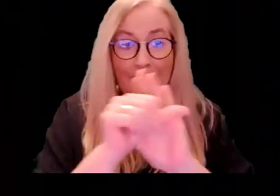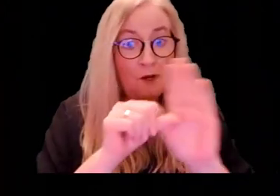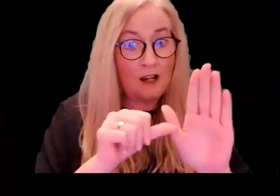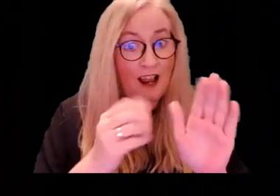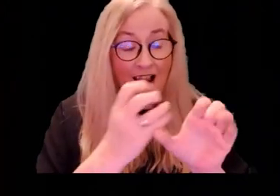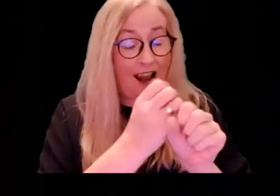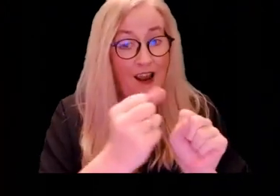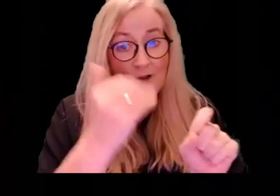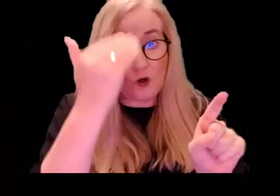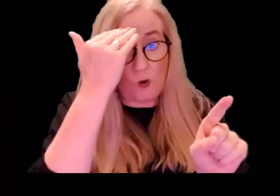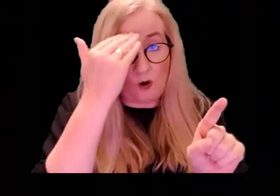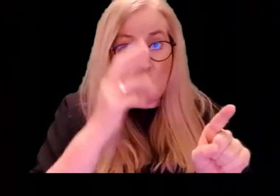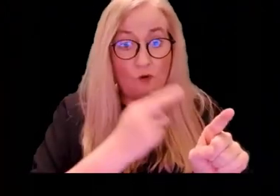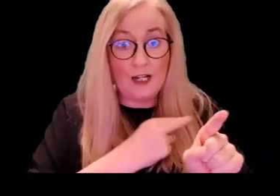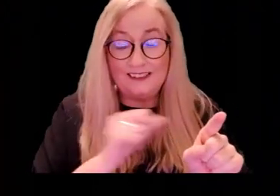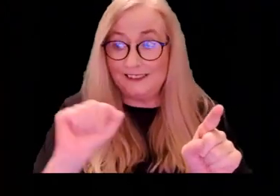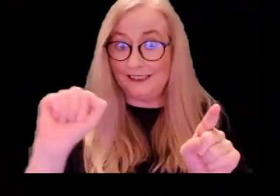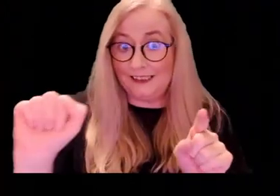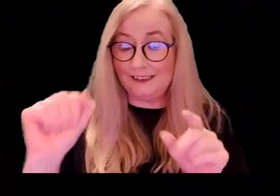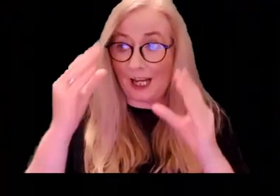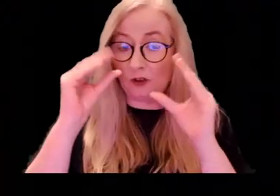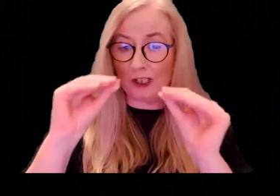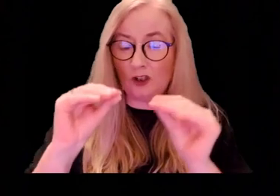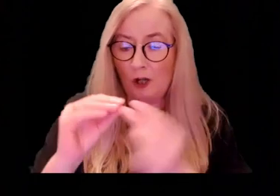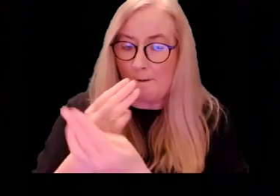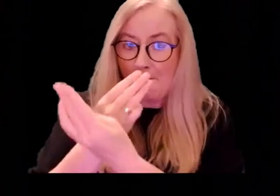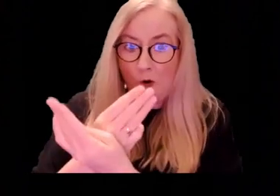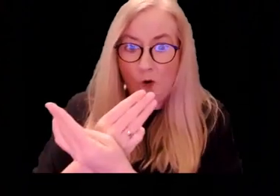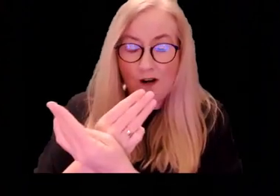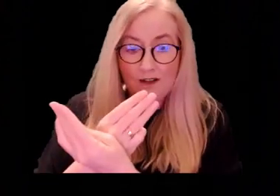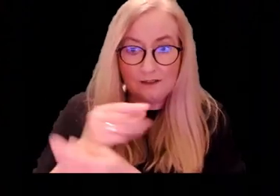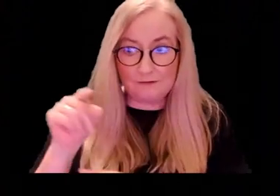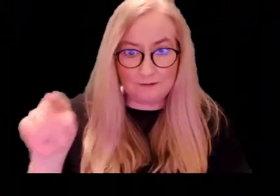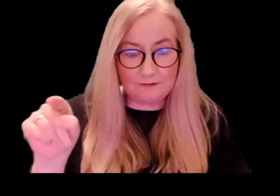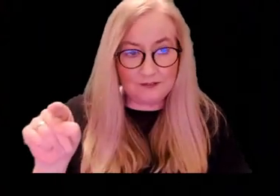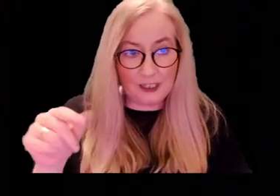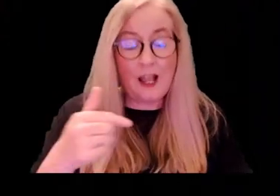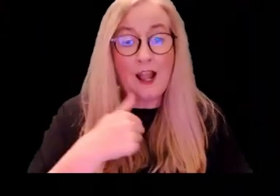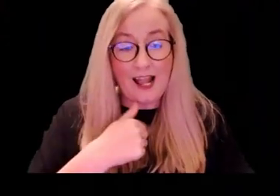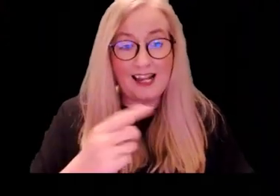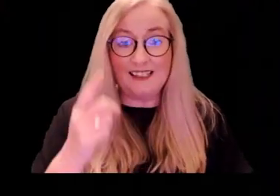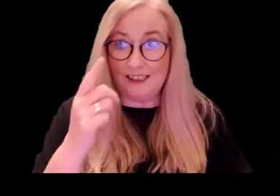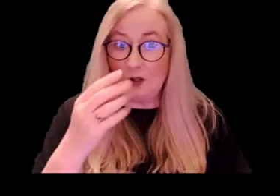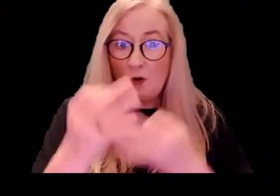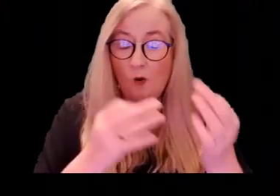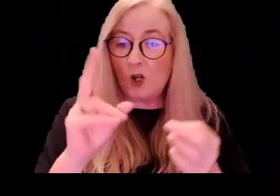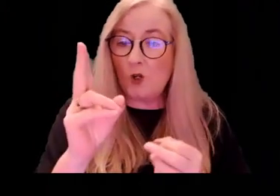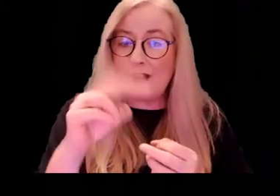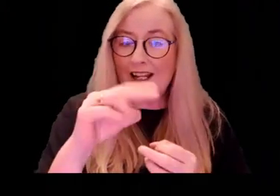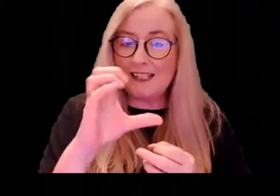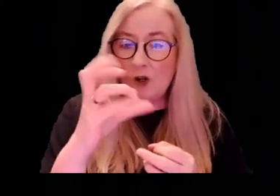I'd have never known how poor his education was. And I've been to the